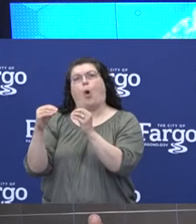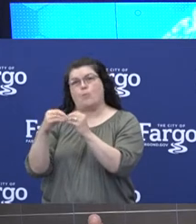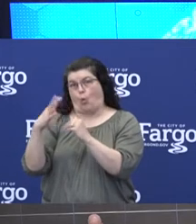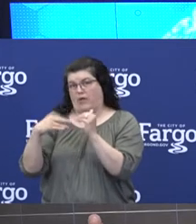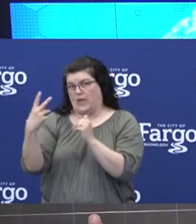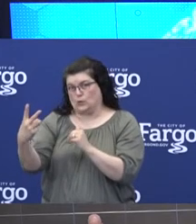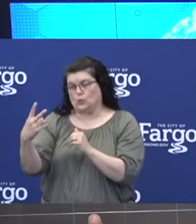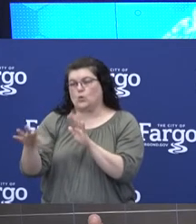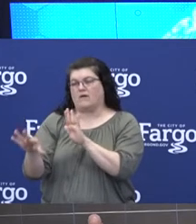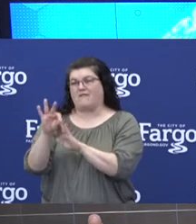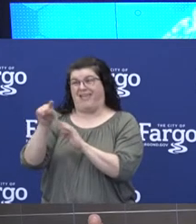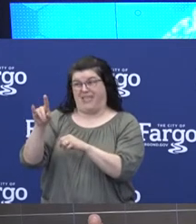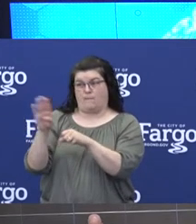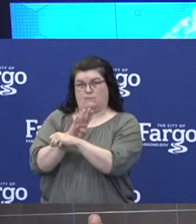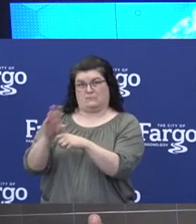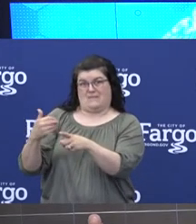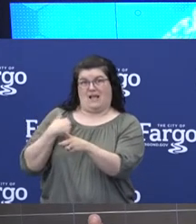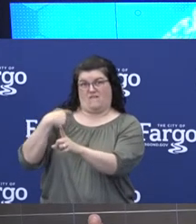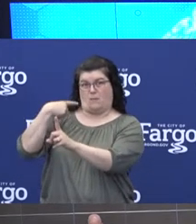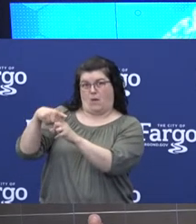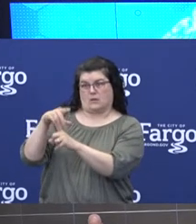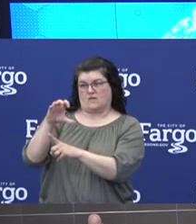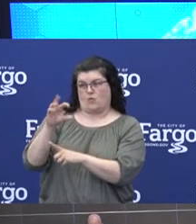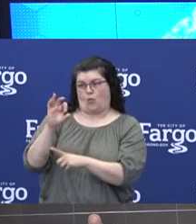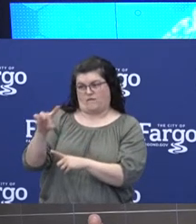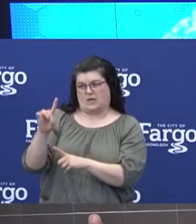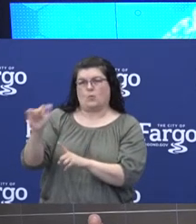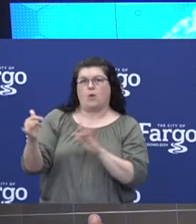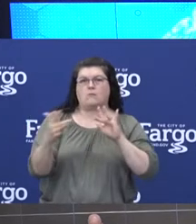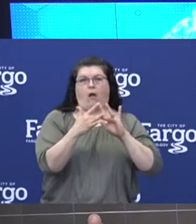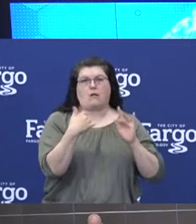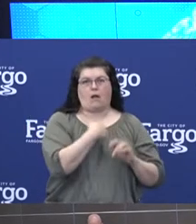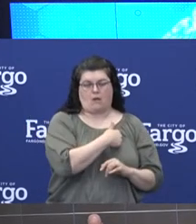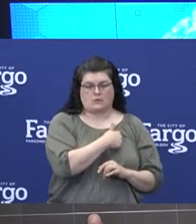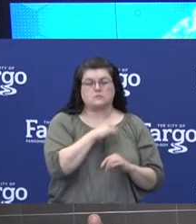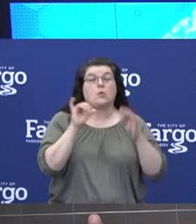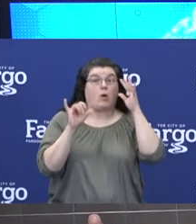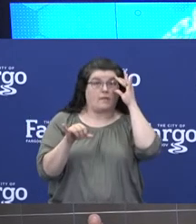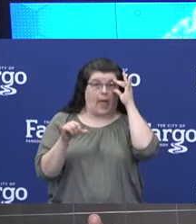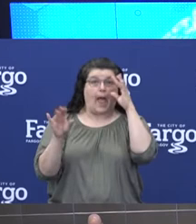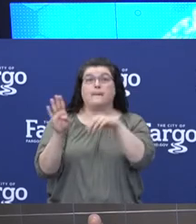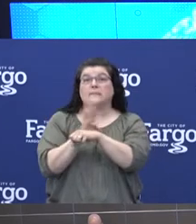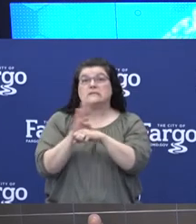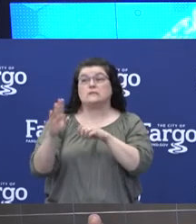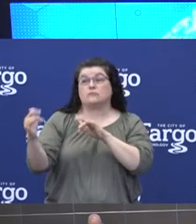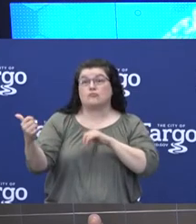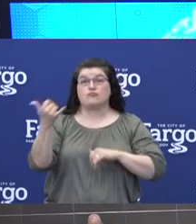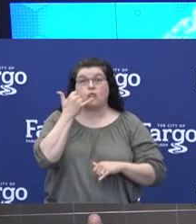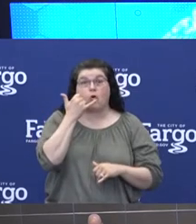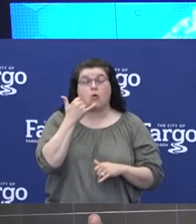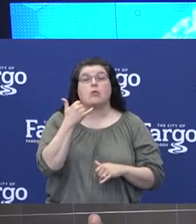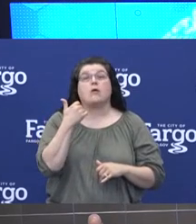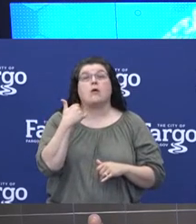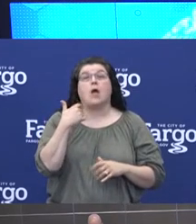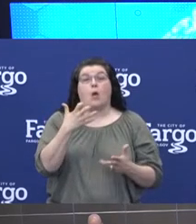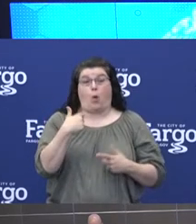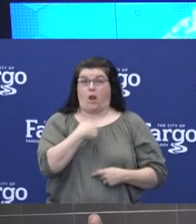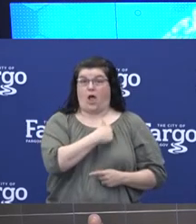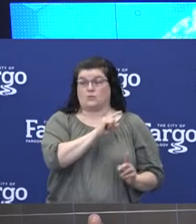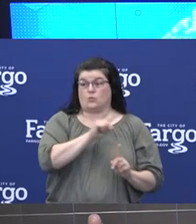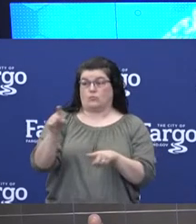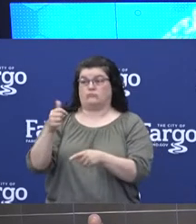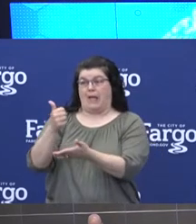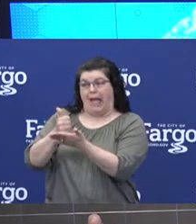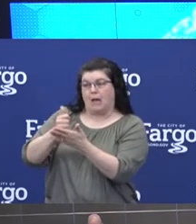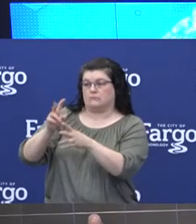in the business. If a business calls us and is interested in having us come and help them with an assessment,